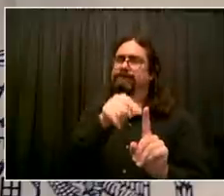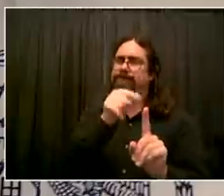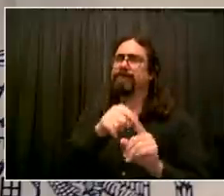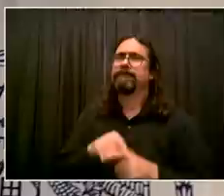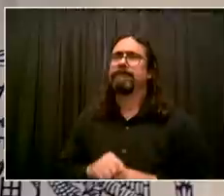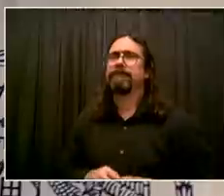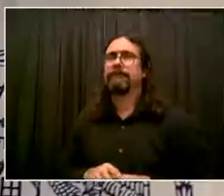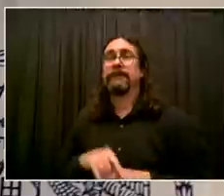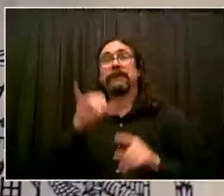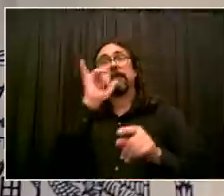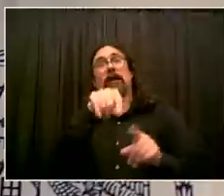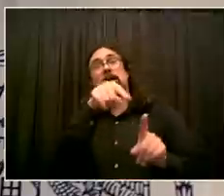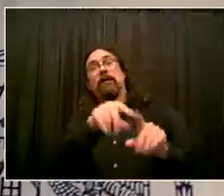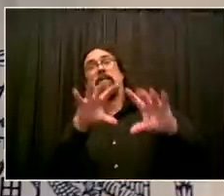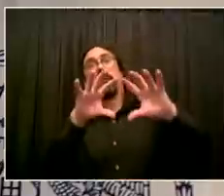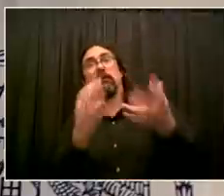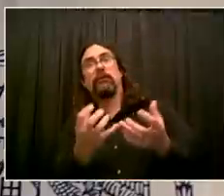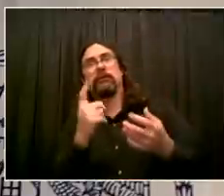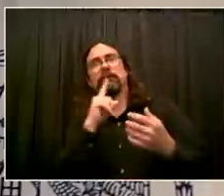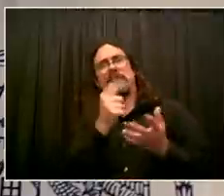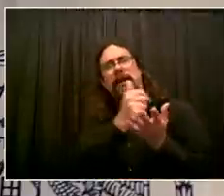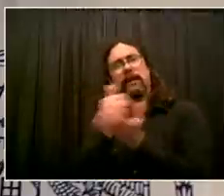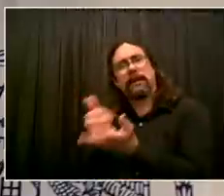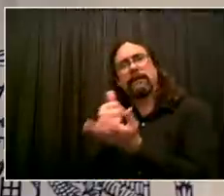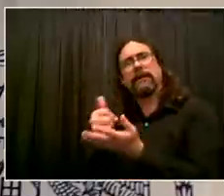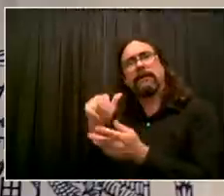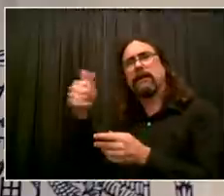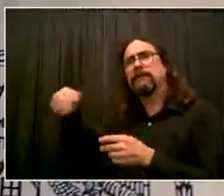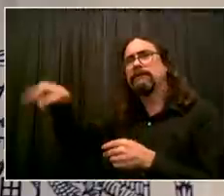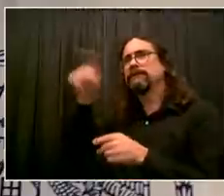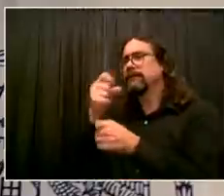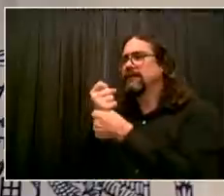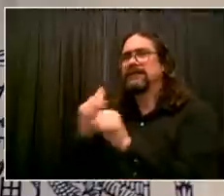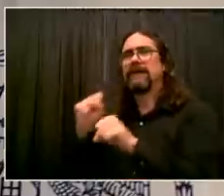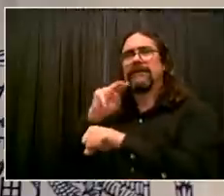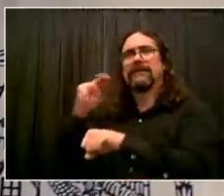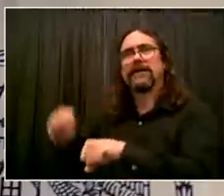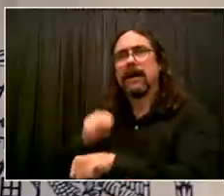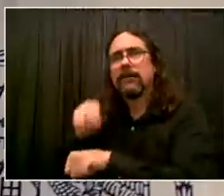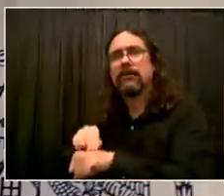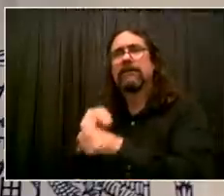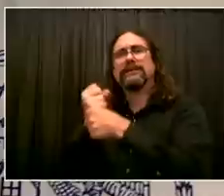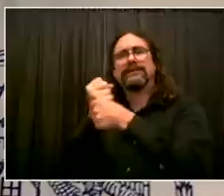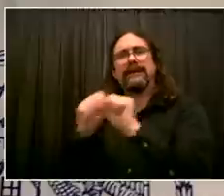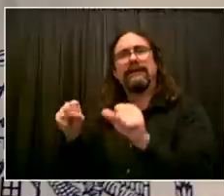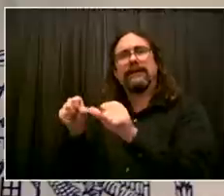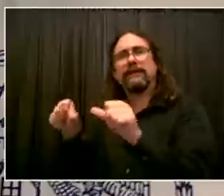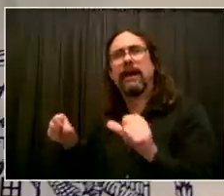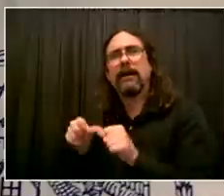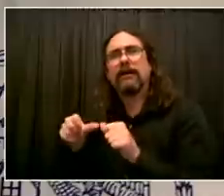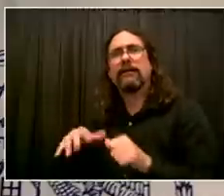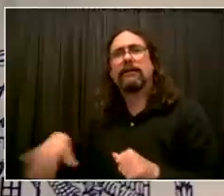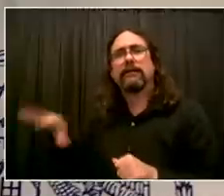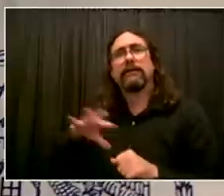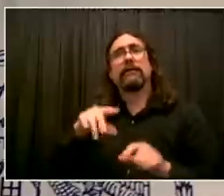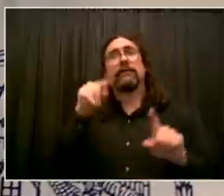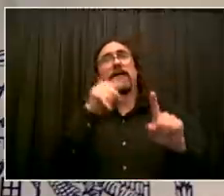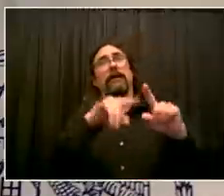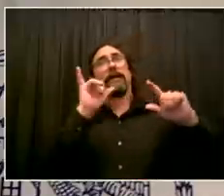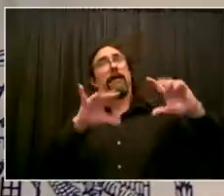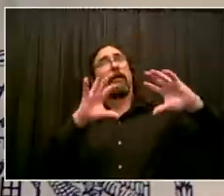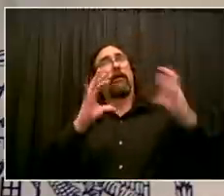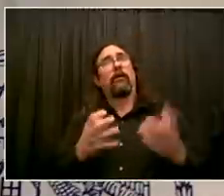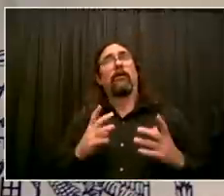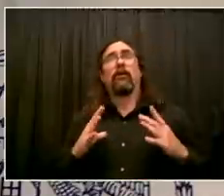climate crisis. So thanks to him and everyone on his team for the great work they do. The New York State Director for the Trust for Public Land, Carter